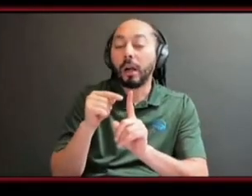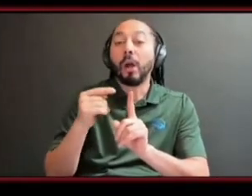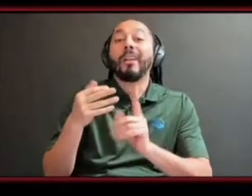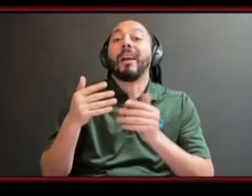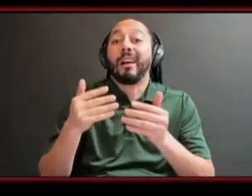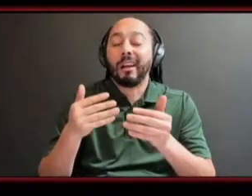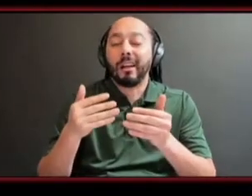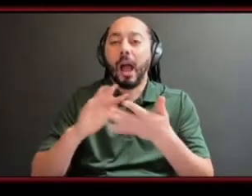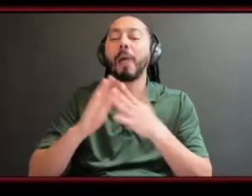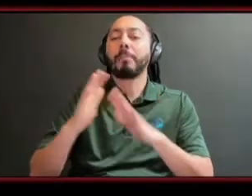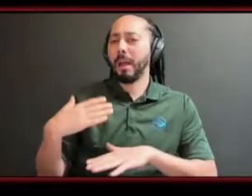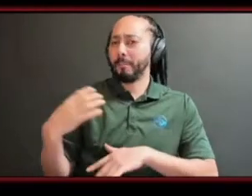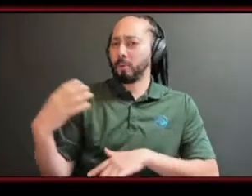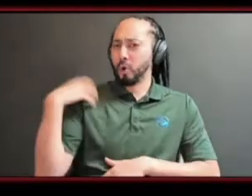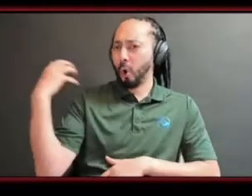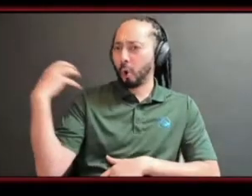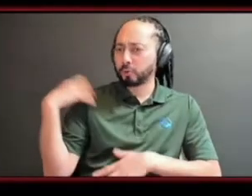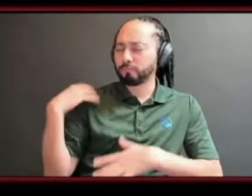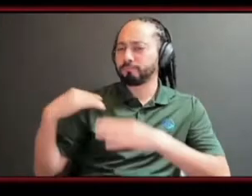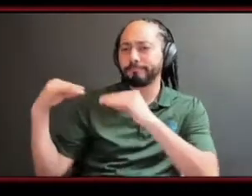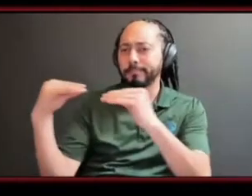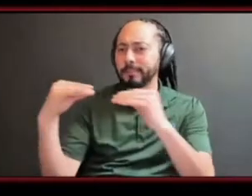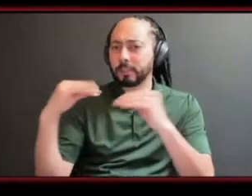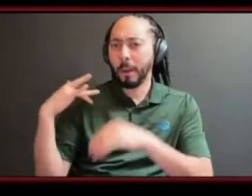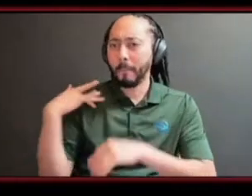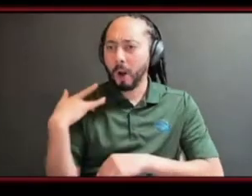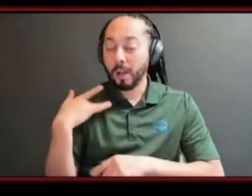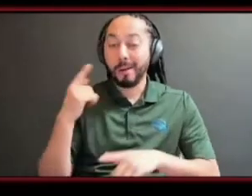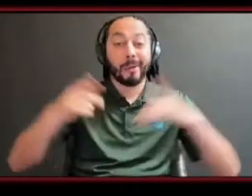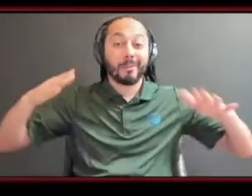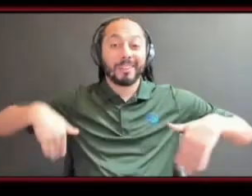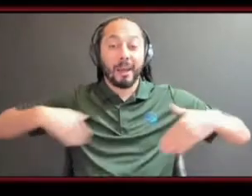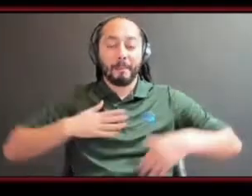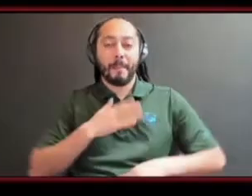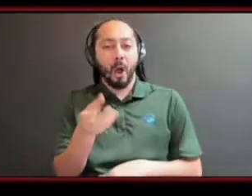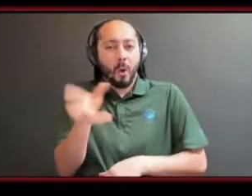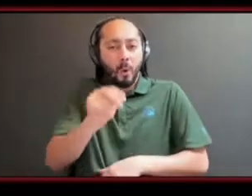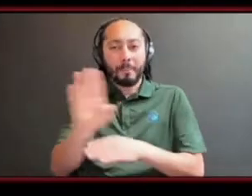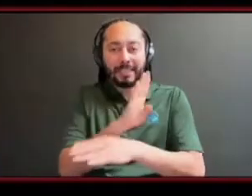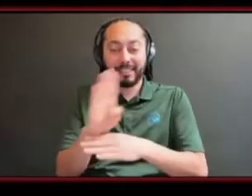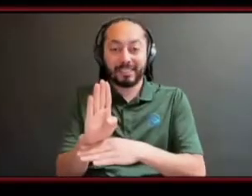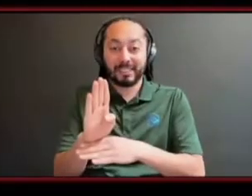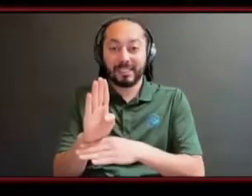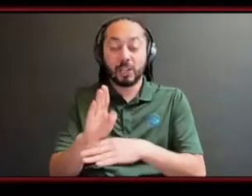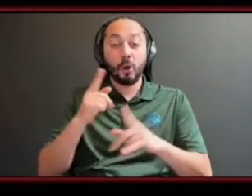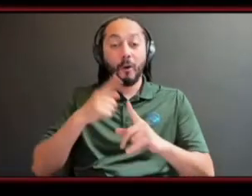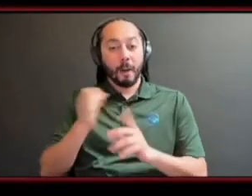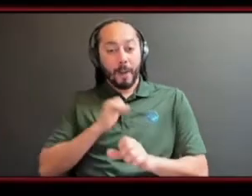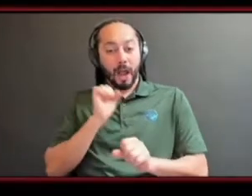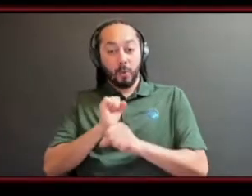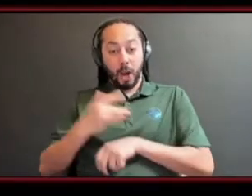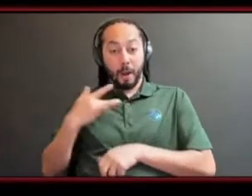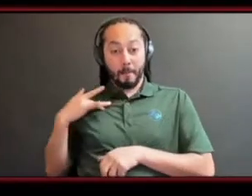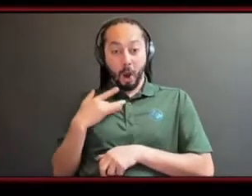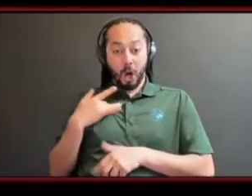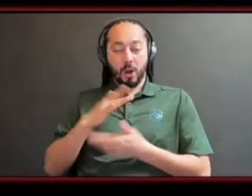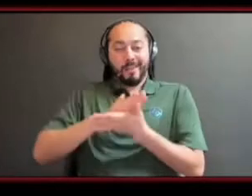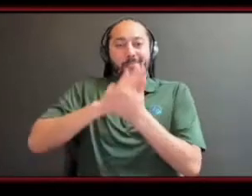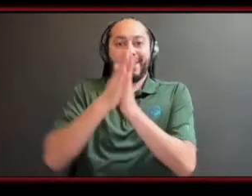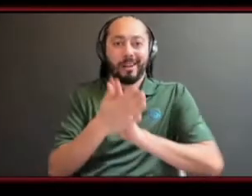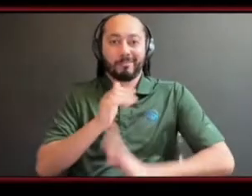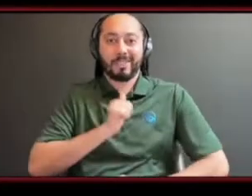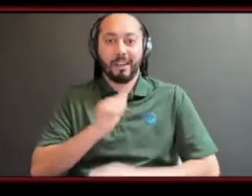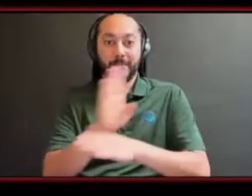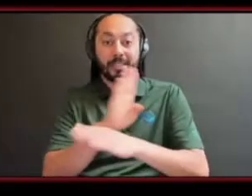business so when i transferred it into becoming my own business woman um i got that pushback where everybody wanted it to be